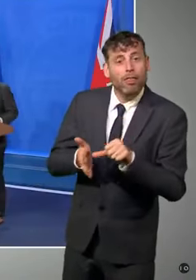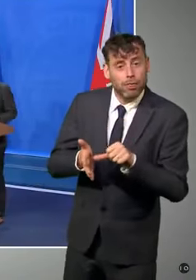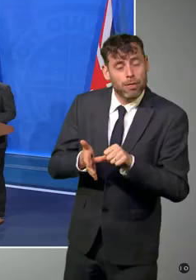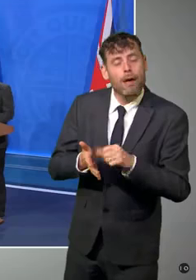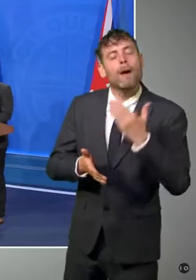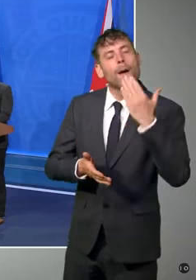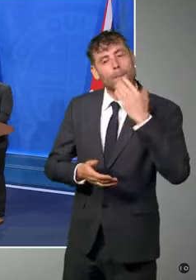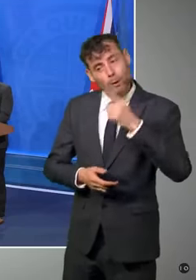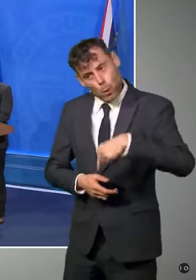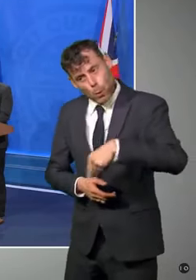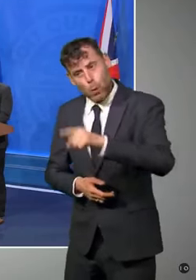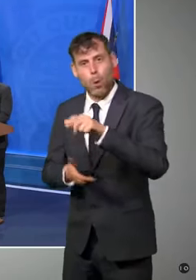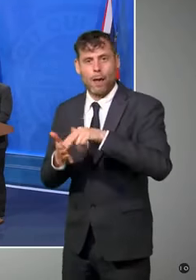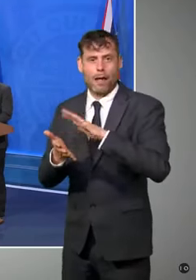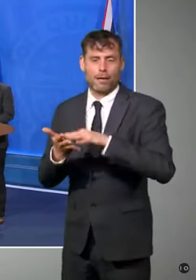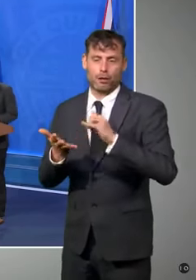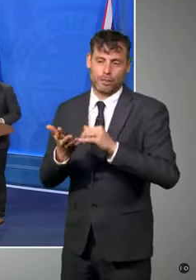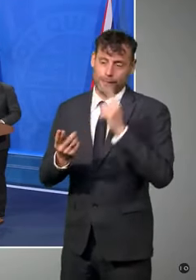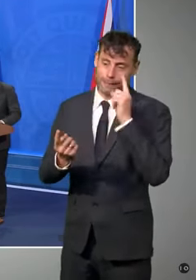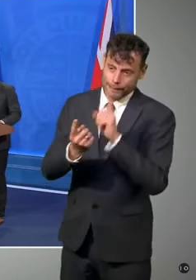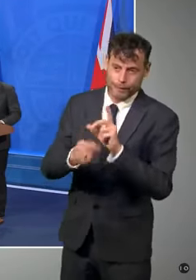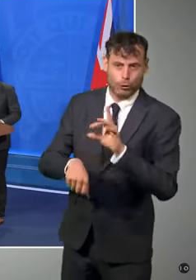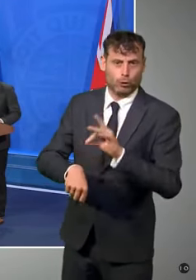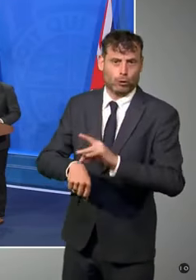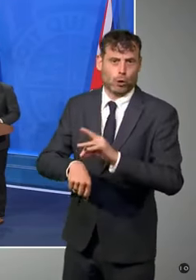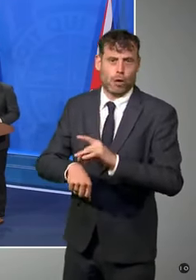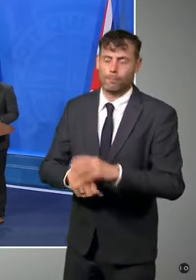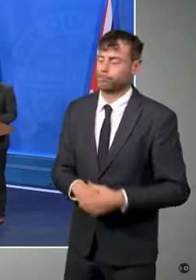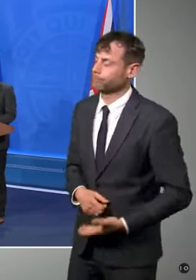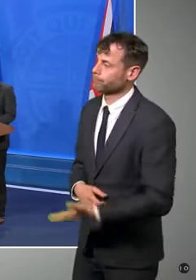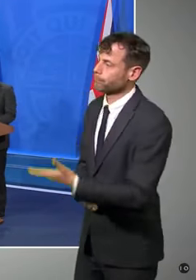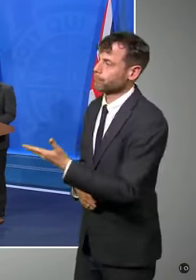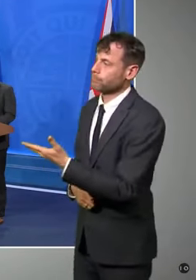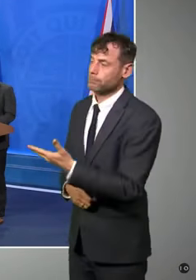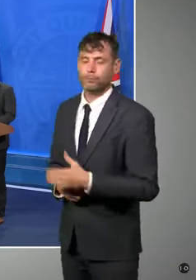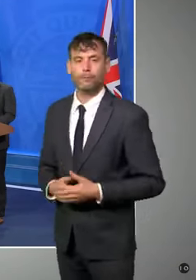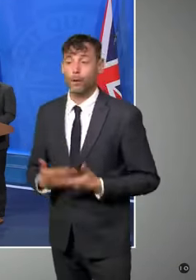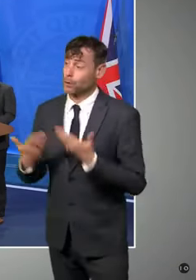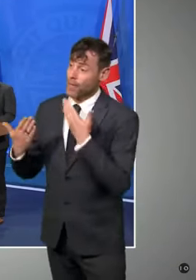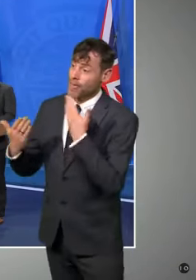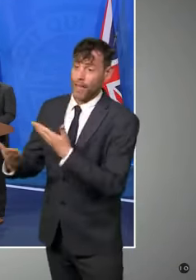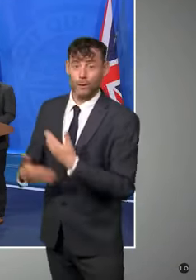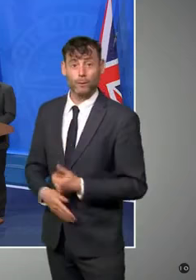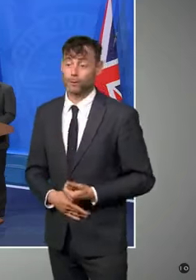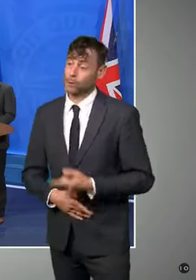much, Nikki. Let's go to questions from the public first. Annette from Leicester.